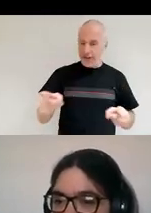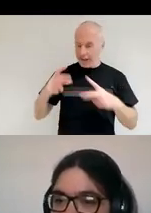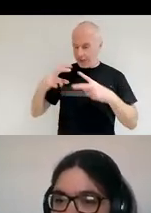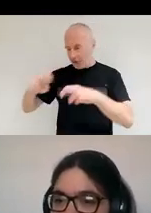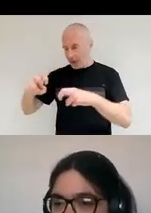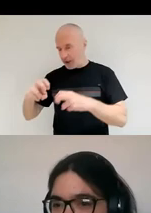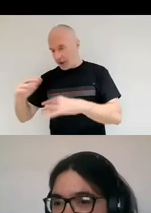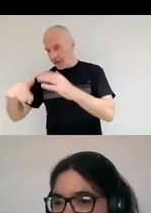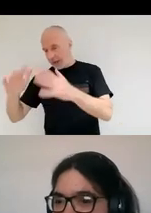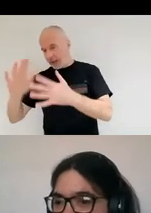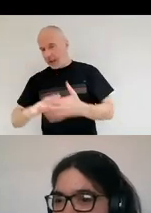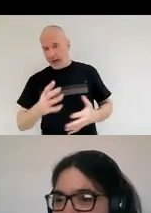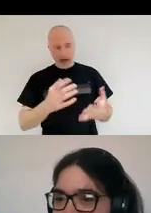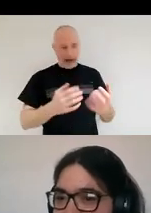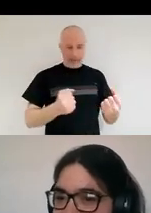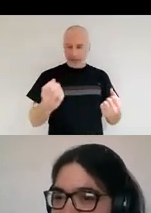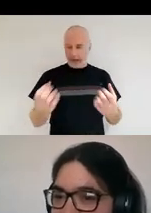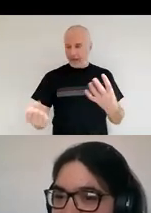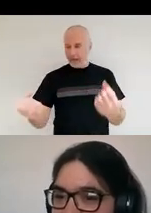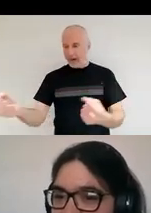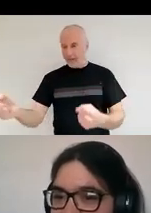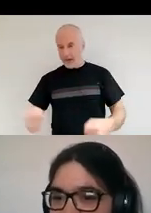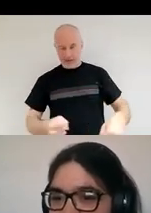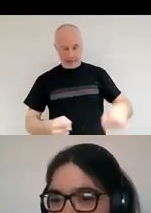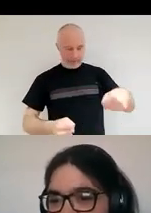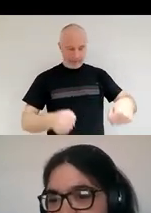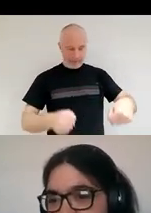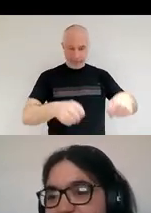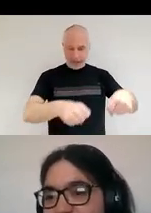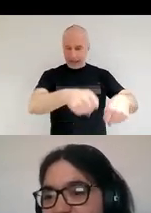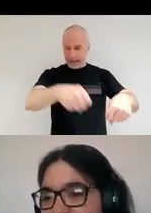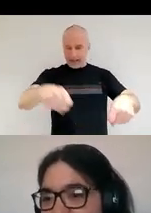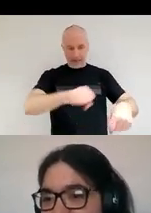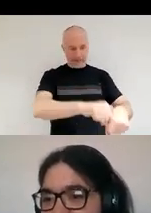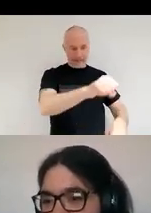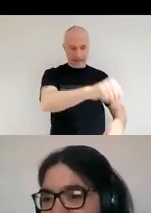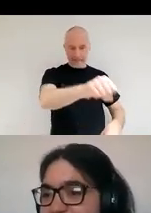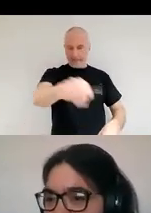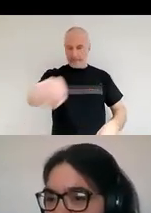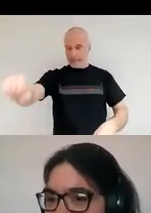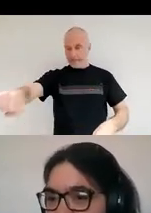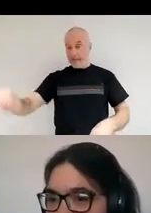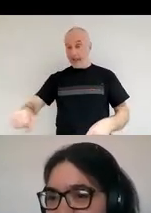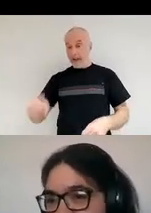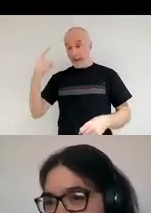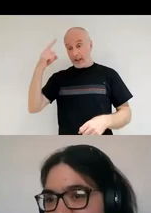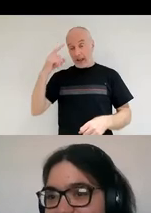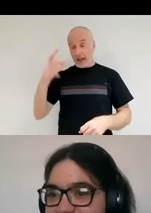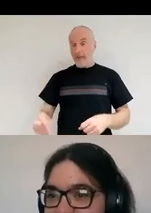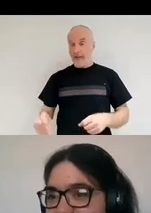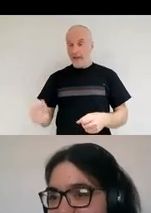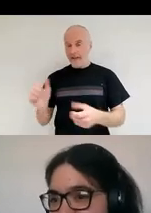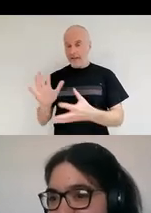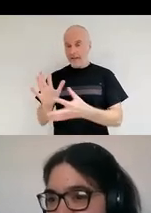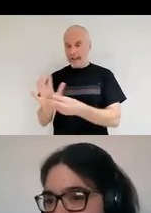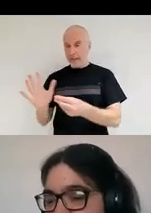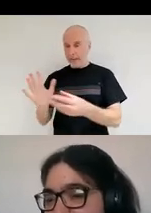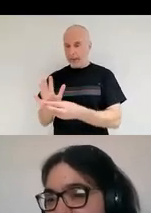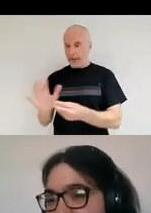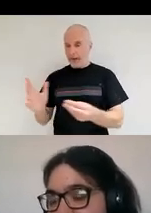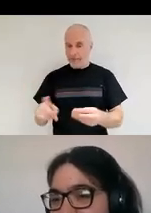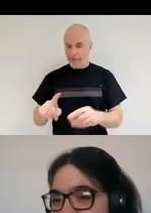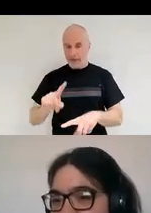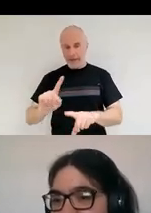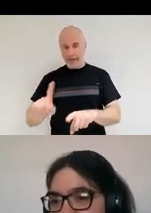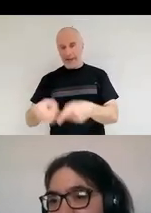every, every like geology department, astronomy department tries to have quite a big sample of different dust and, you know, different